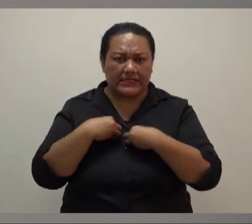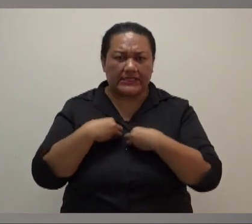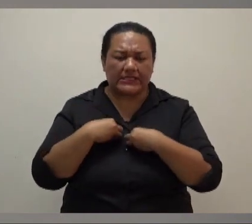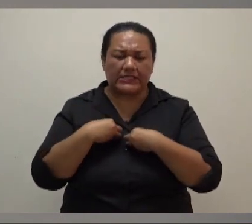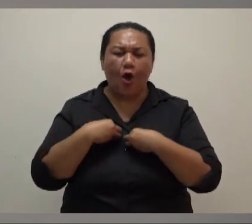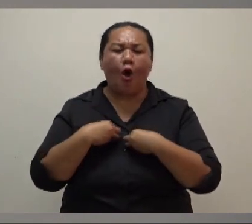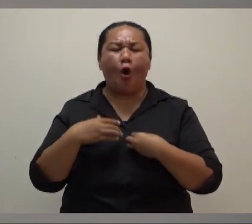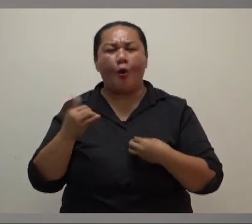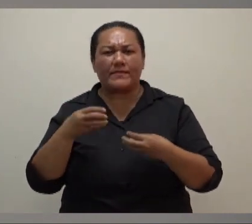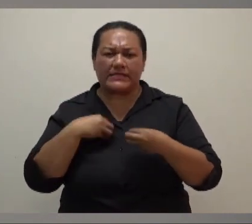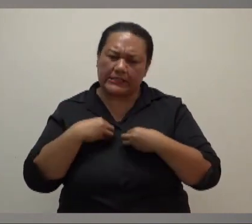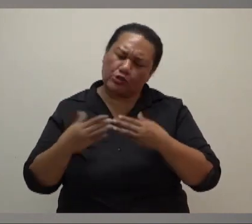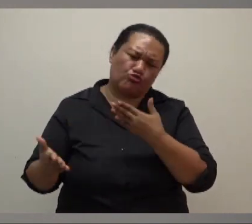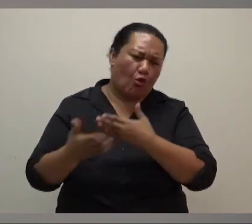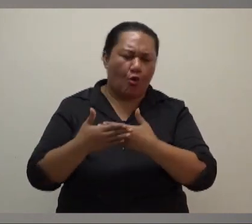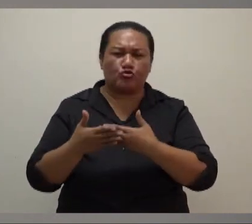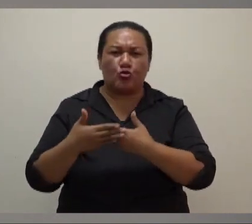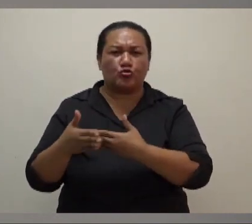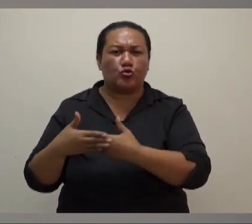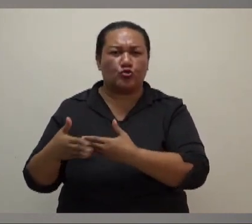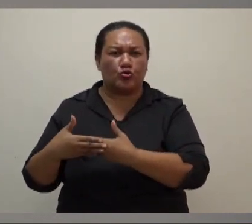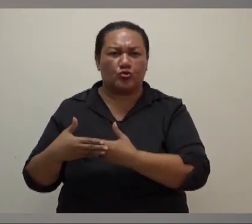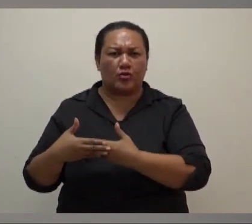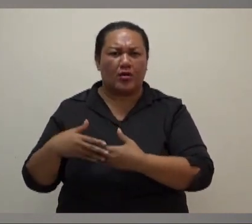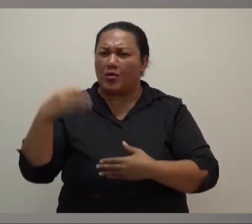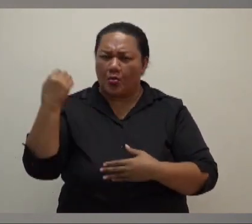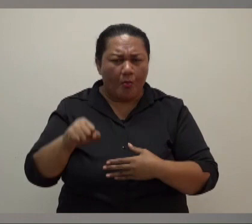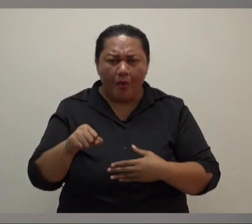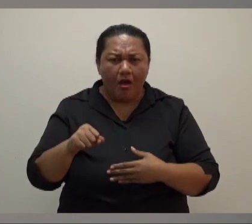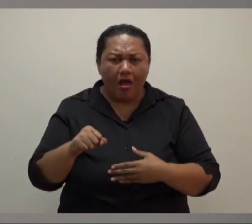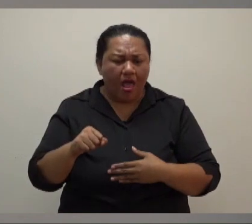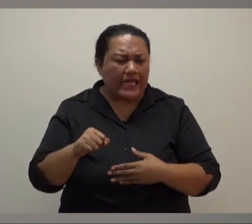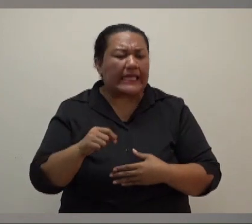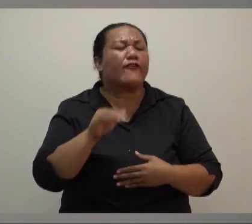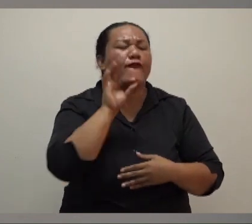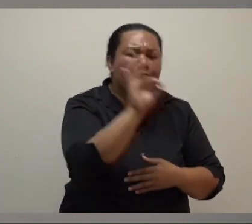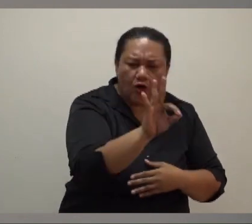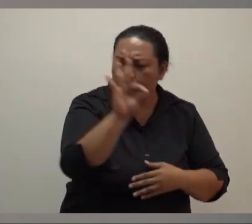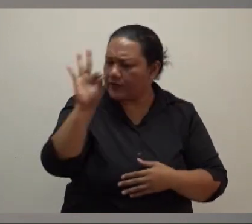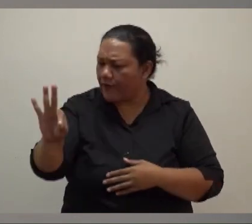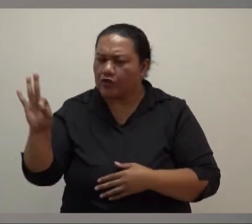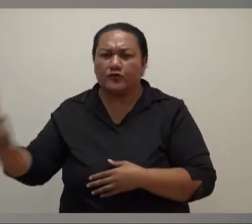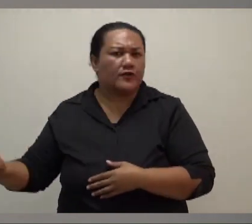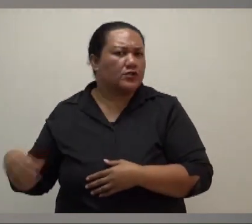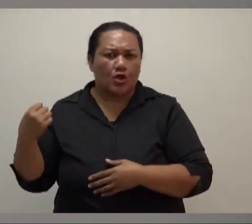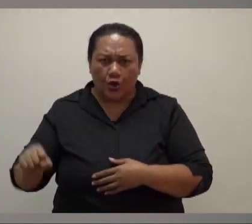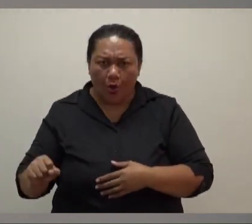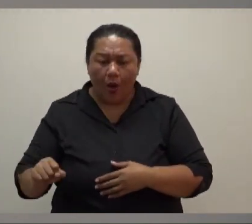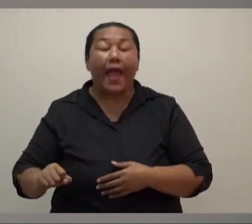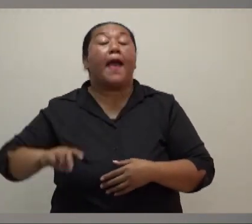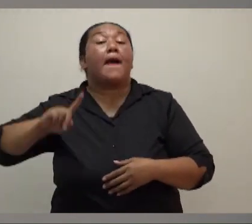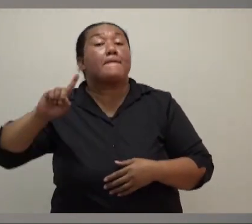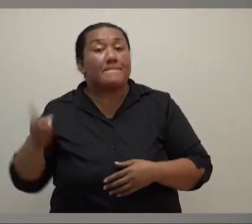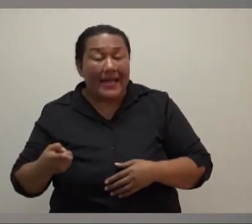down, et cetera. So nobody's asking any of the teachers to go when the cyclone was there. But of course, the teachers, in preparation for school, the teachers